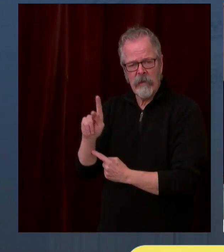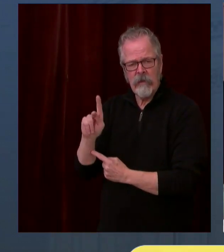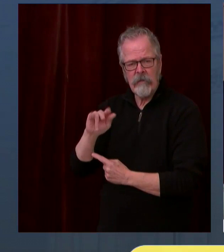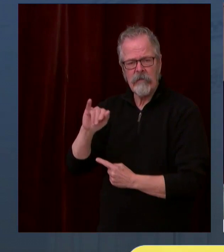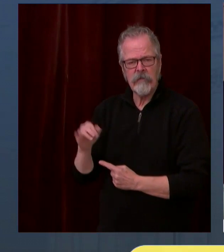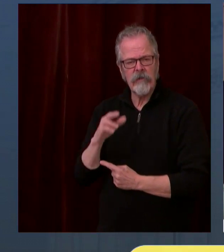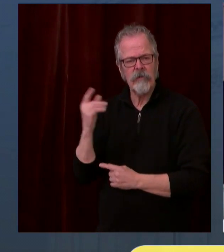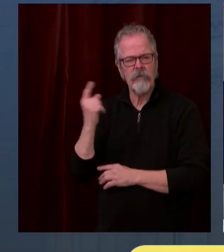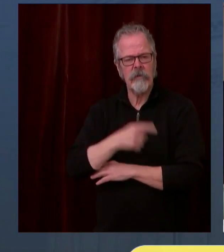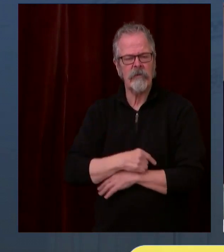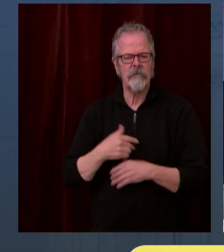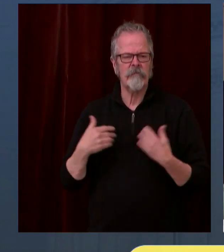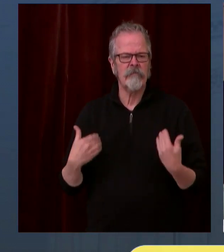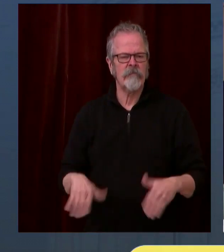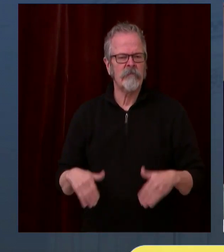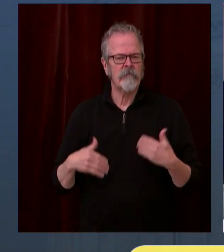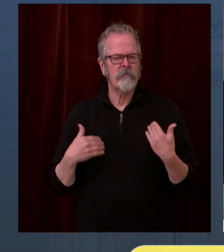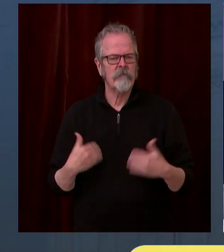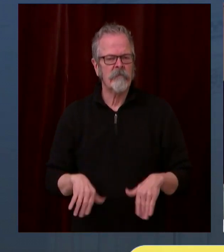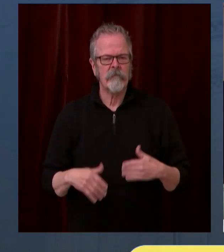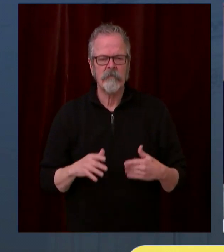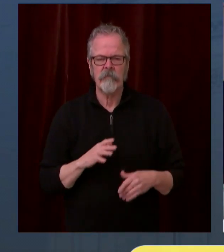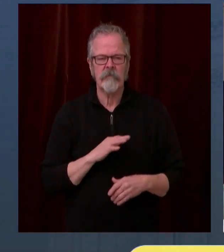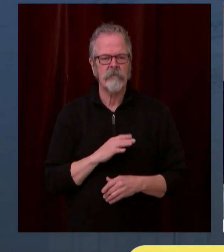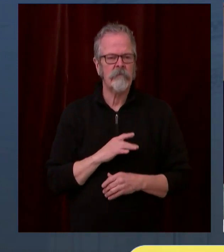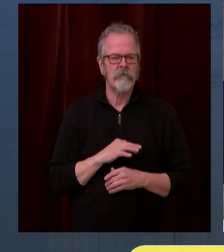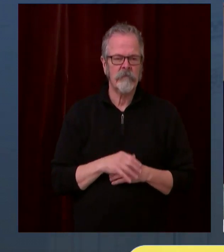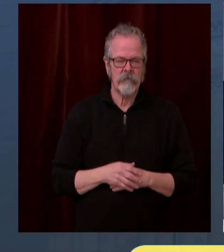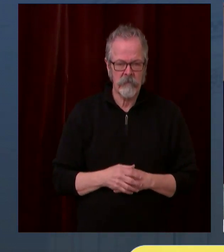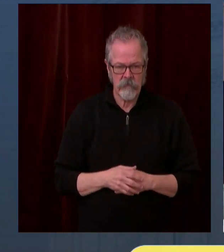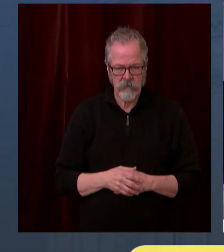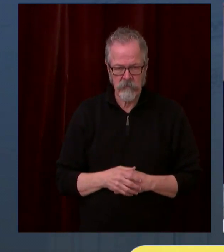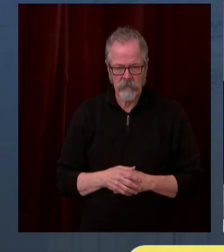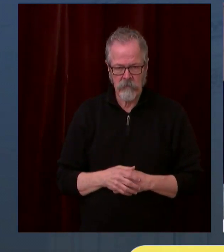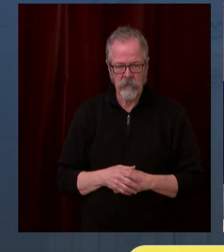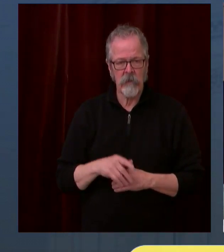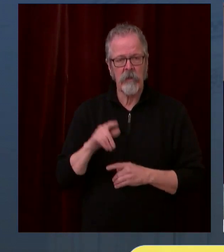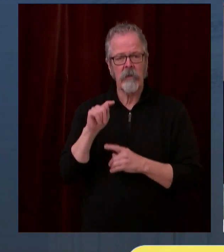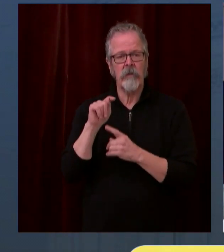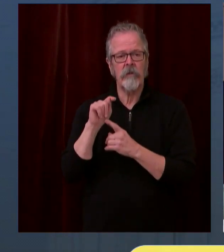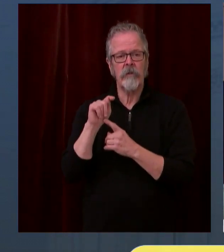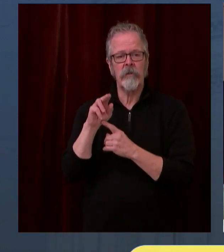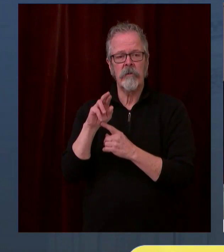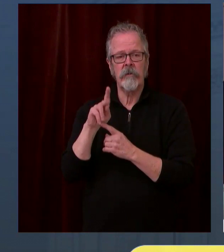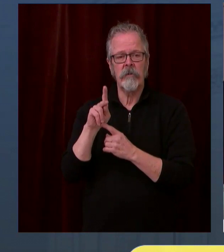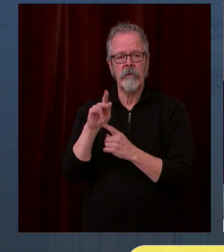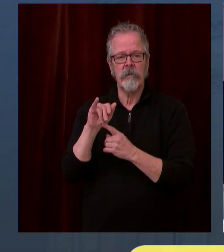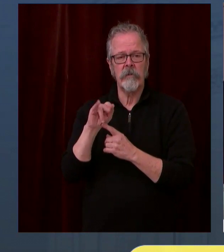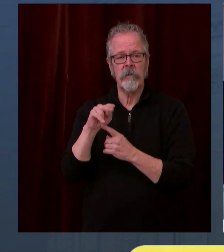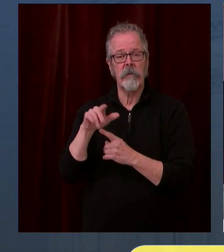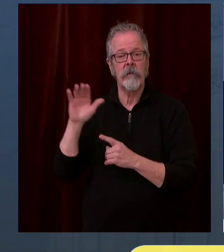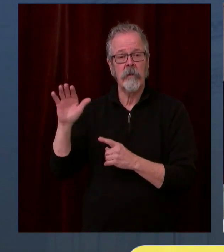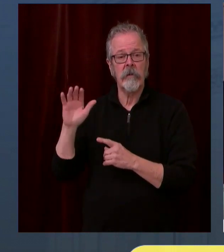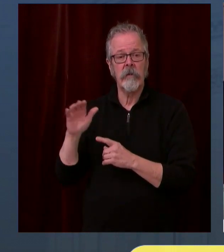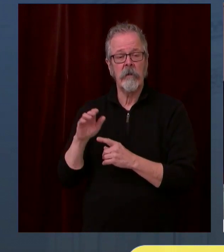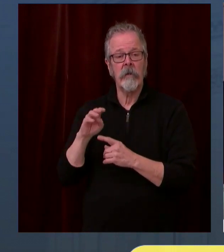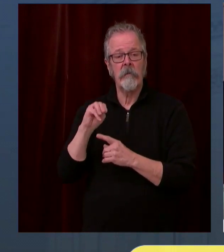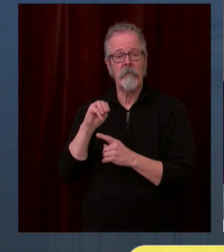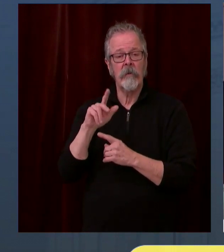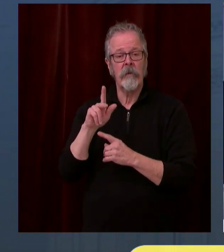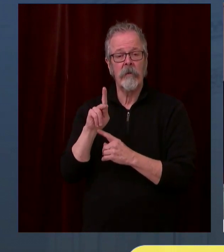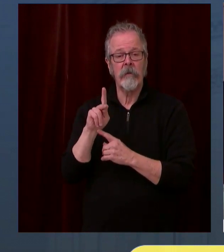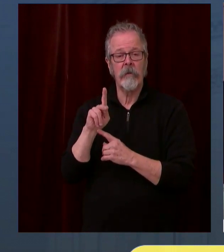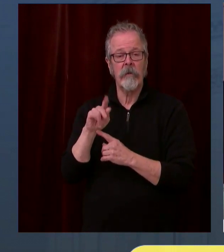Dr. King taught us that the impossible is indeed possible, but only through a collective community